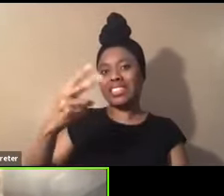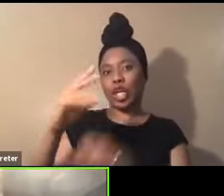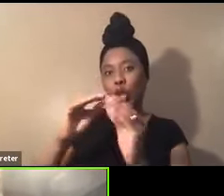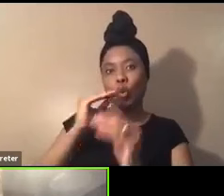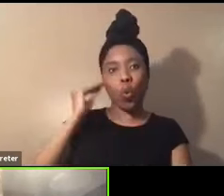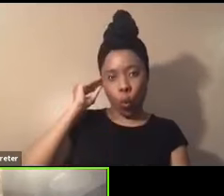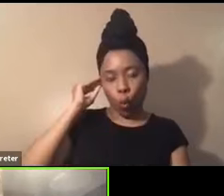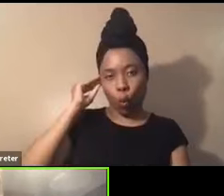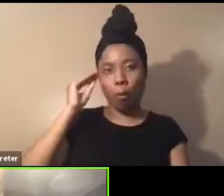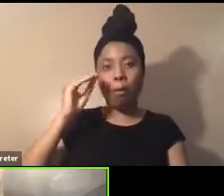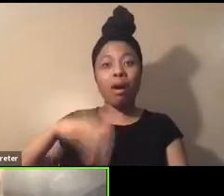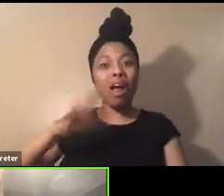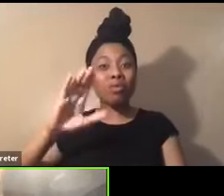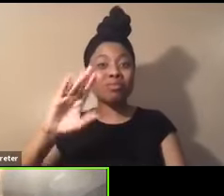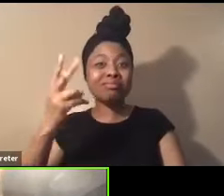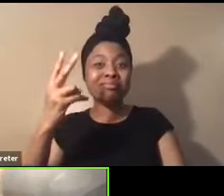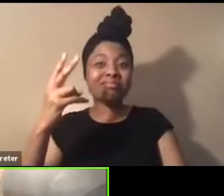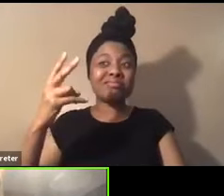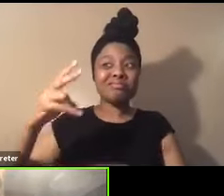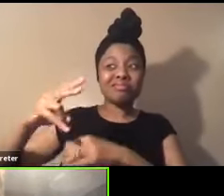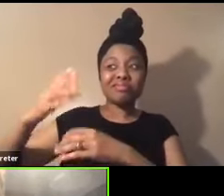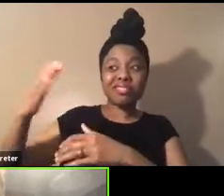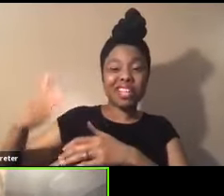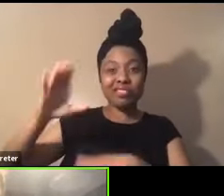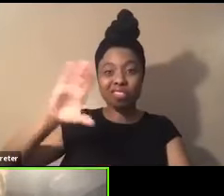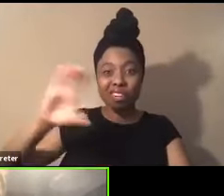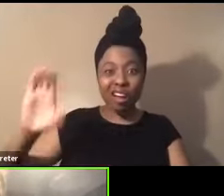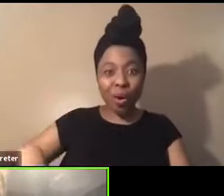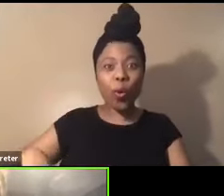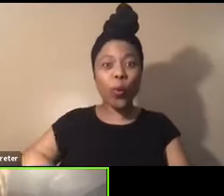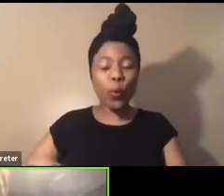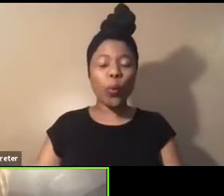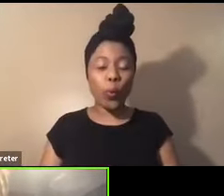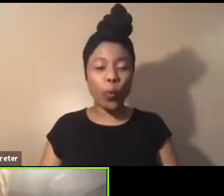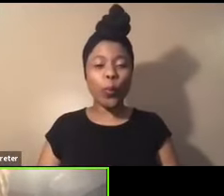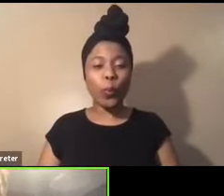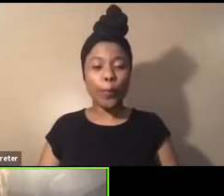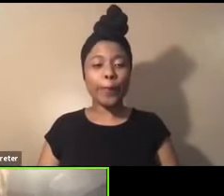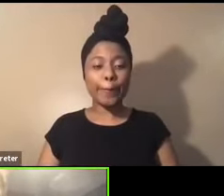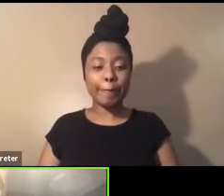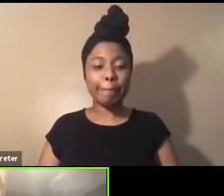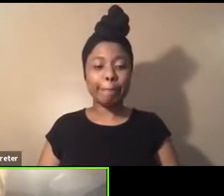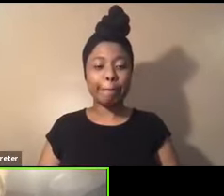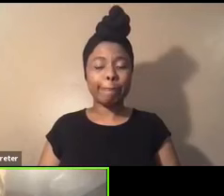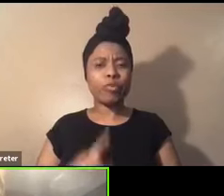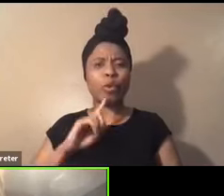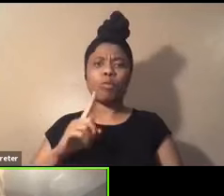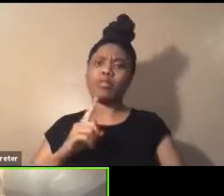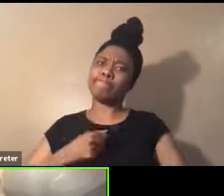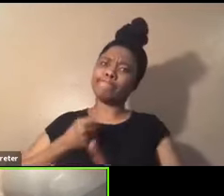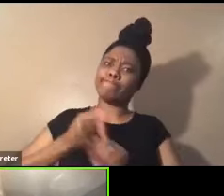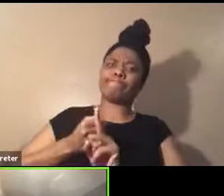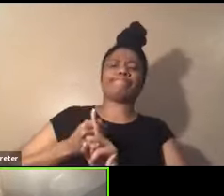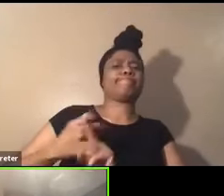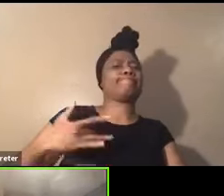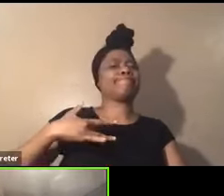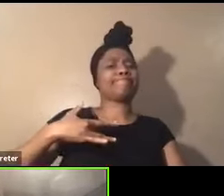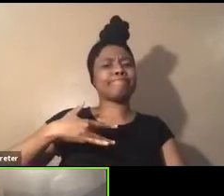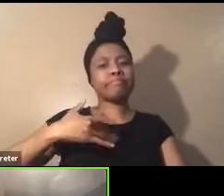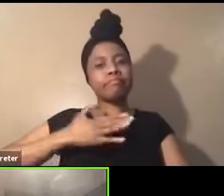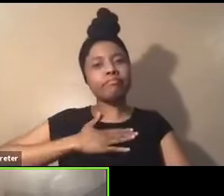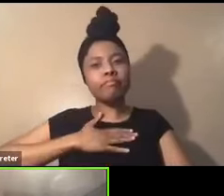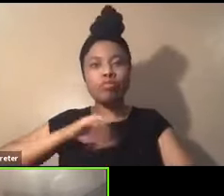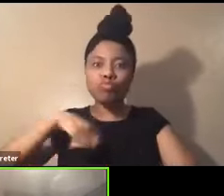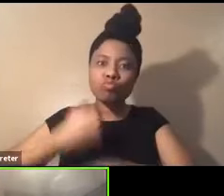of Chicago. And that was, um, very instrumental in, in terms of establishing my